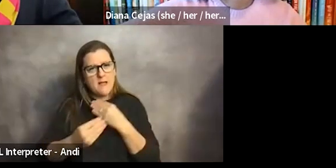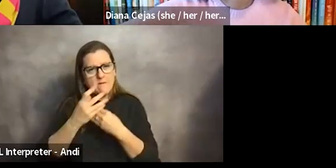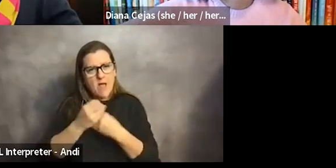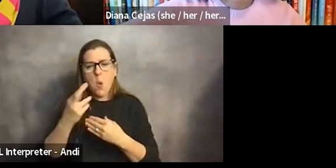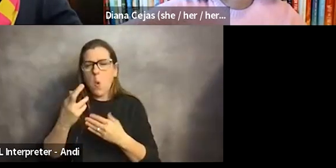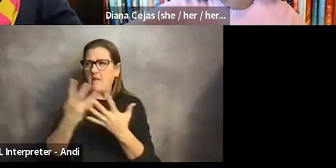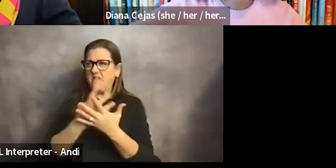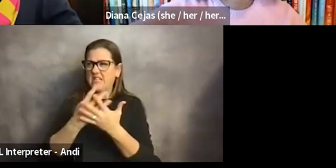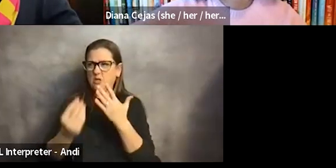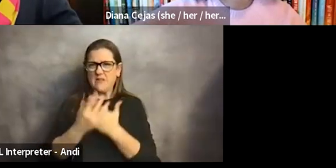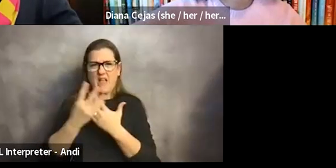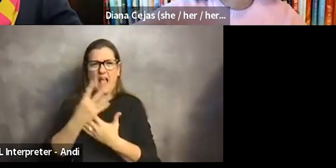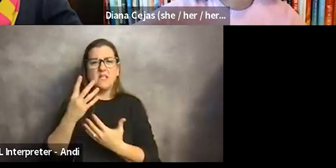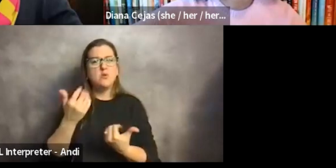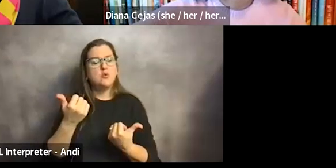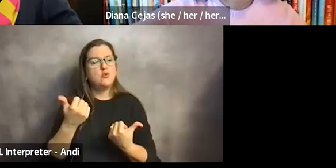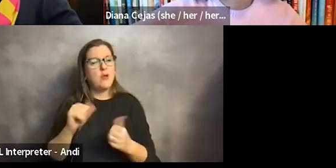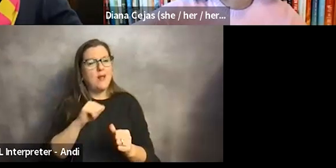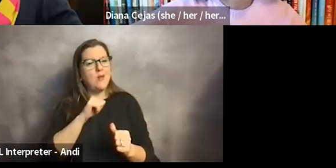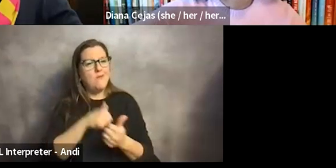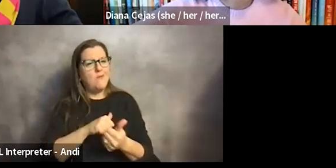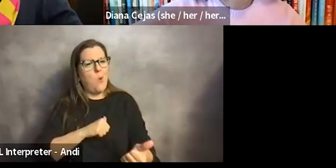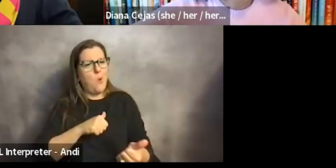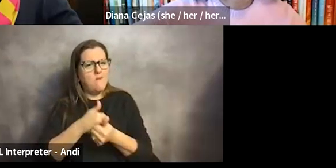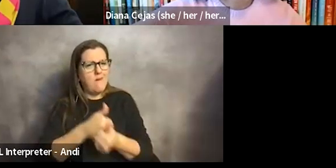antiquated ideas that might be perpetuated in healthcare?